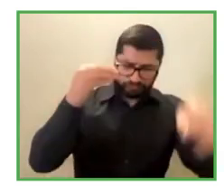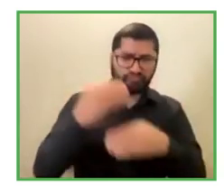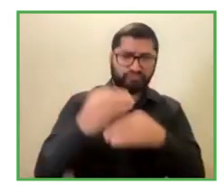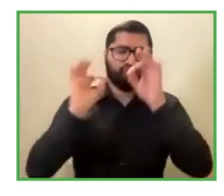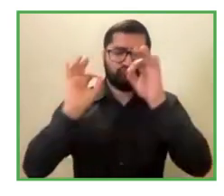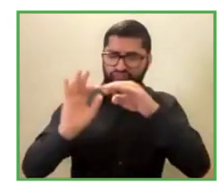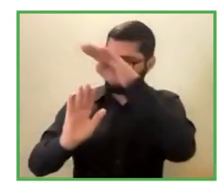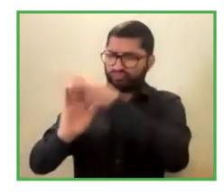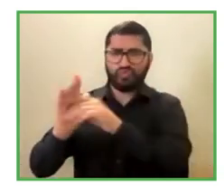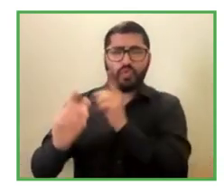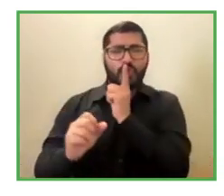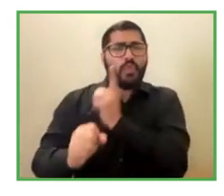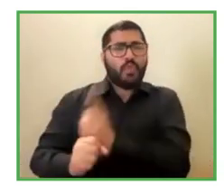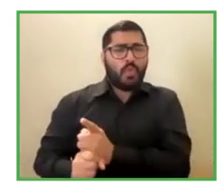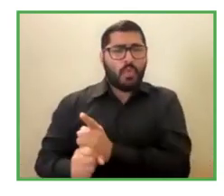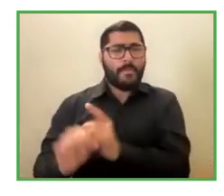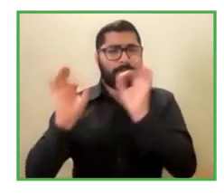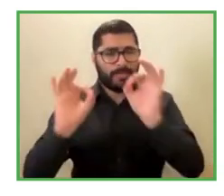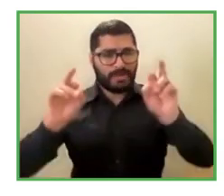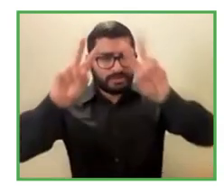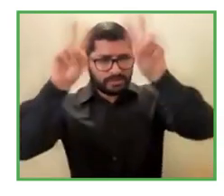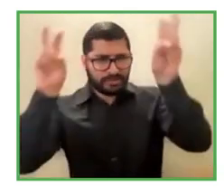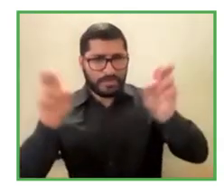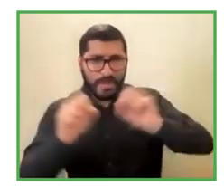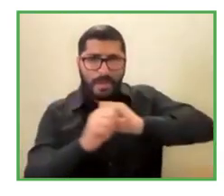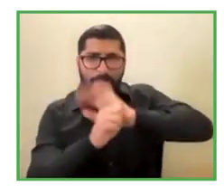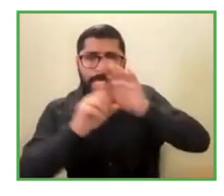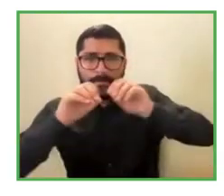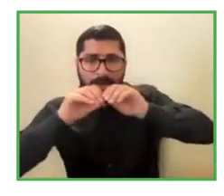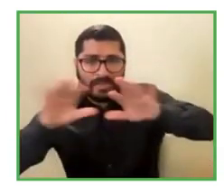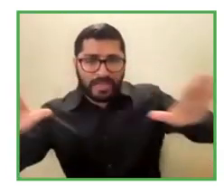Also, either due to the pandemic or